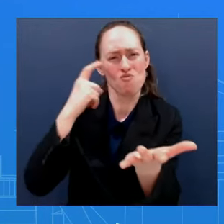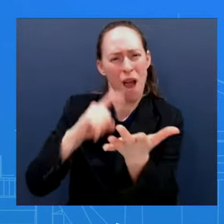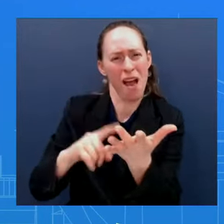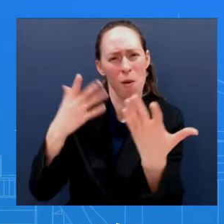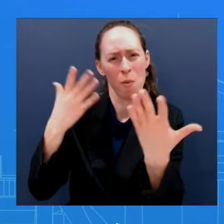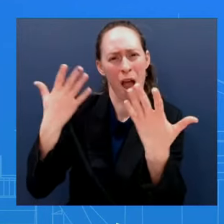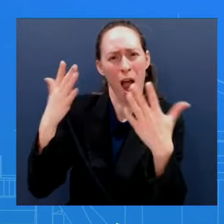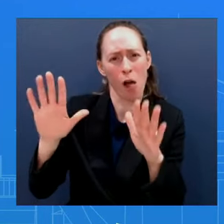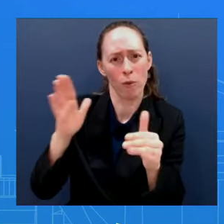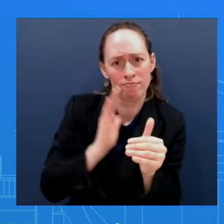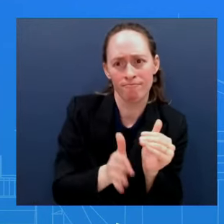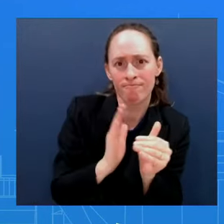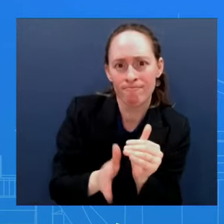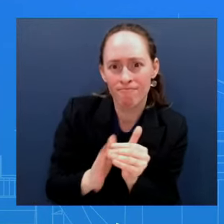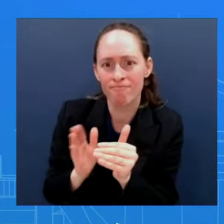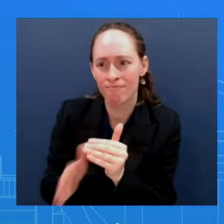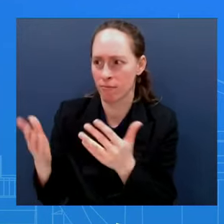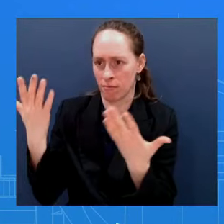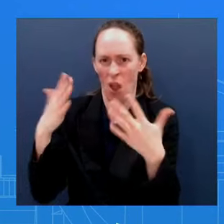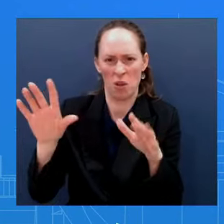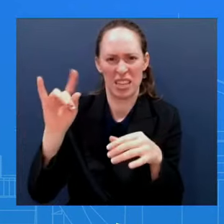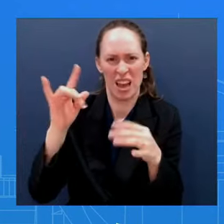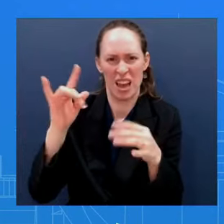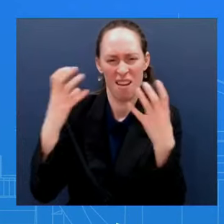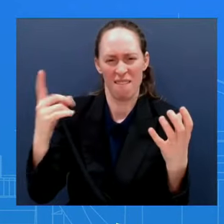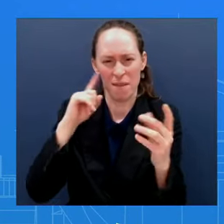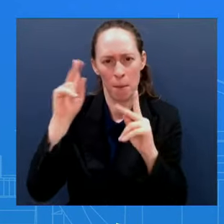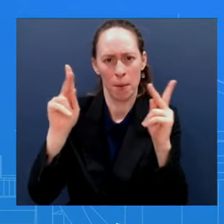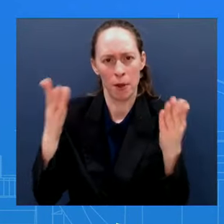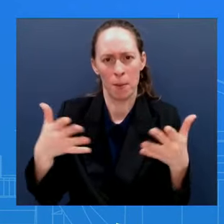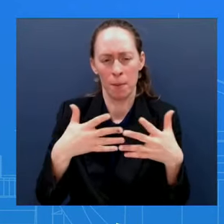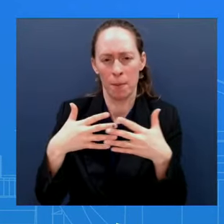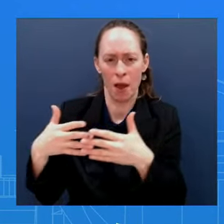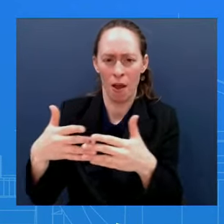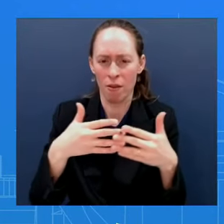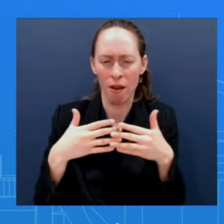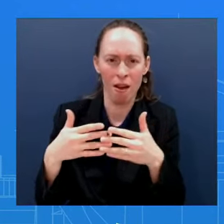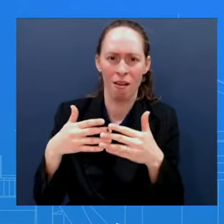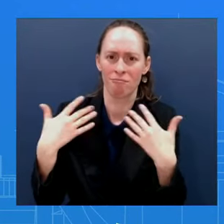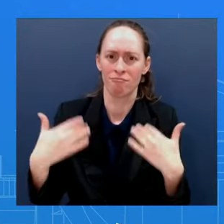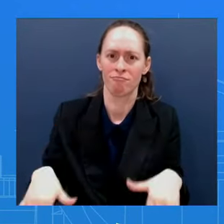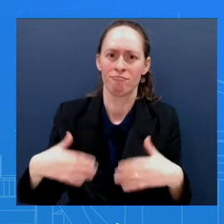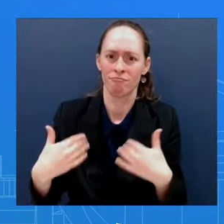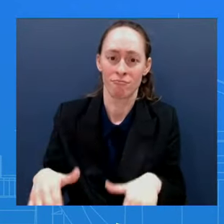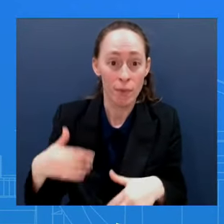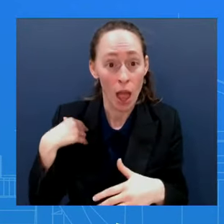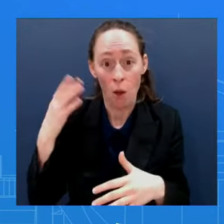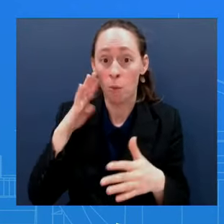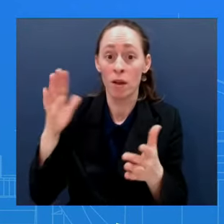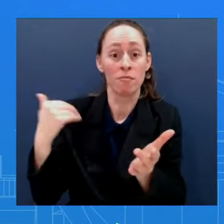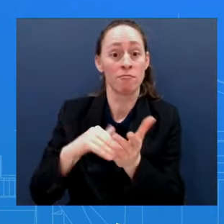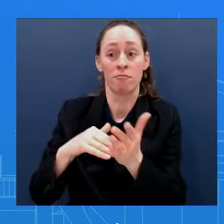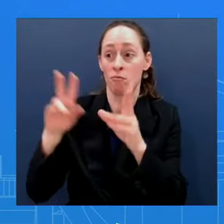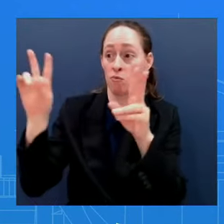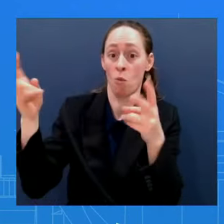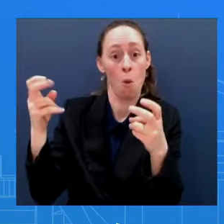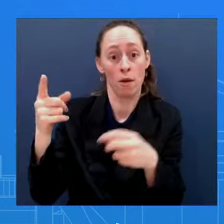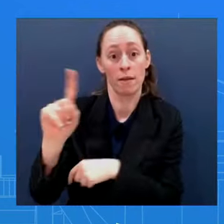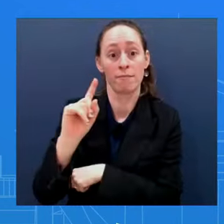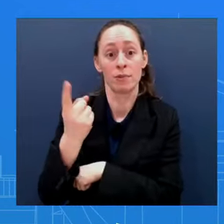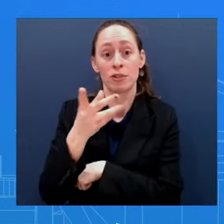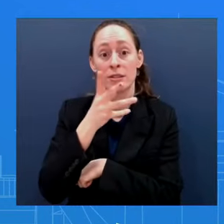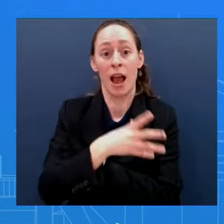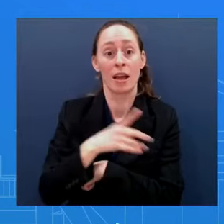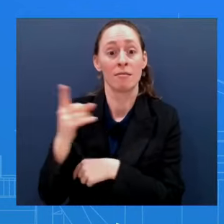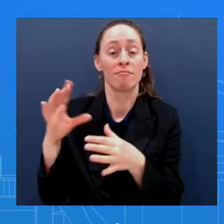little bit of what the First Lady said I think incredibly well just a couple days ago President Biden does more in one hour than